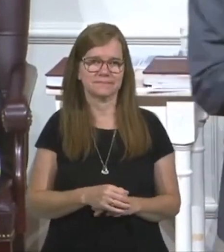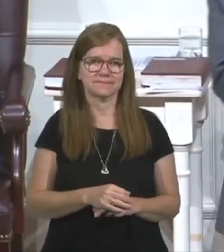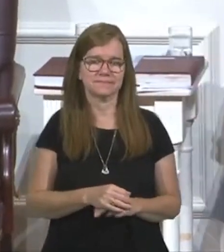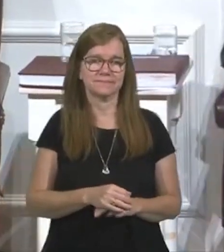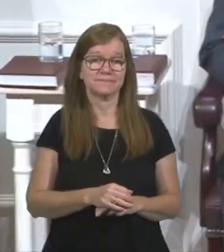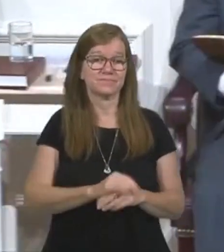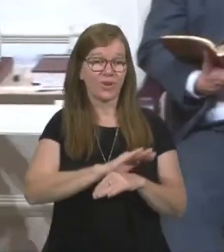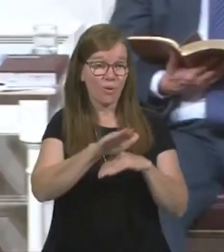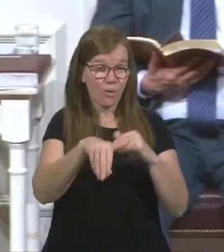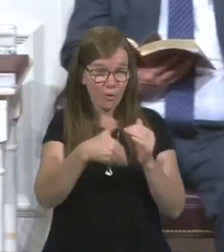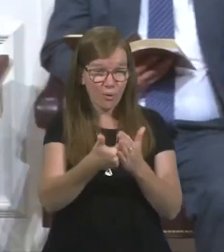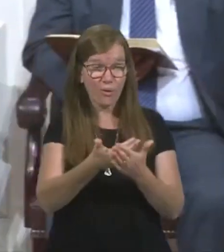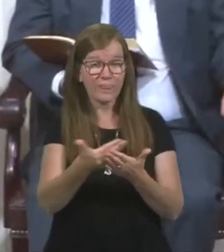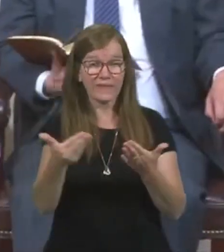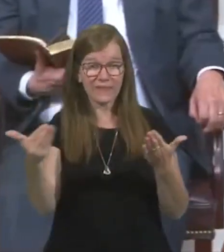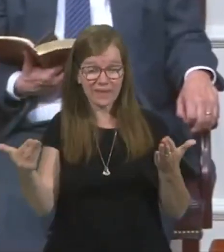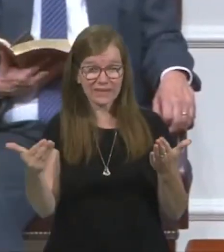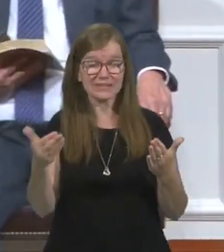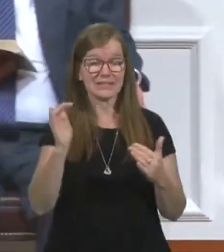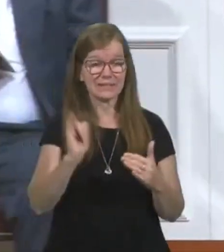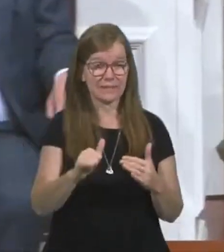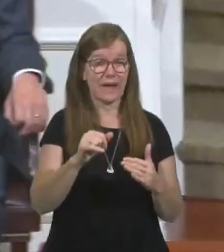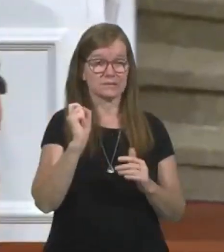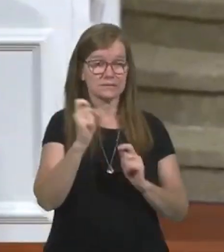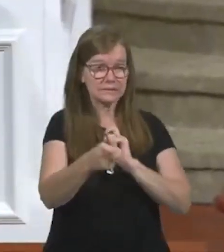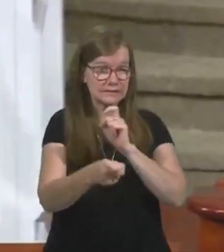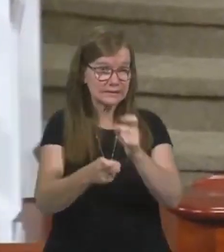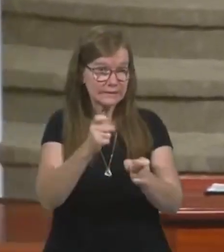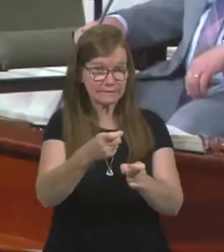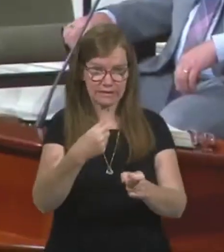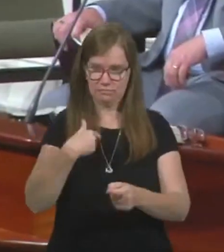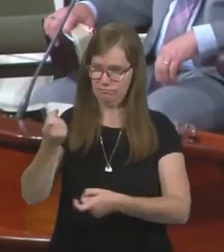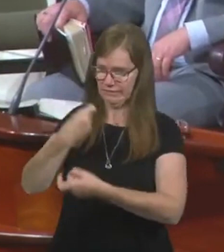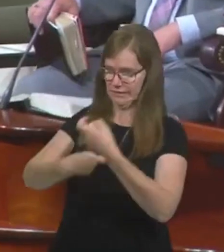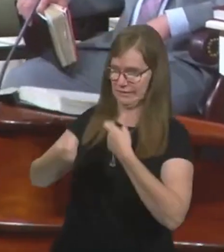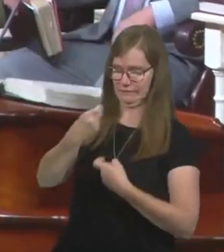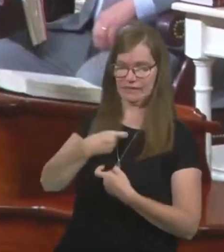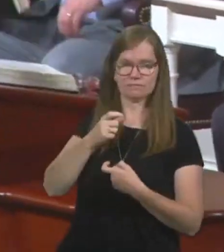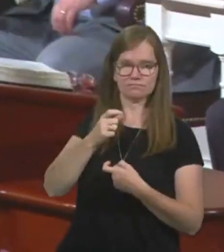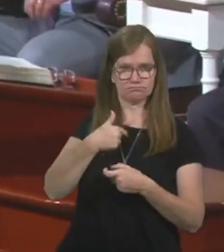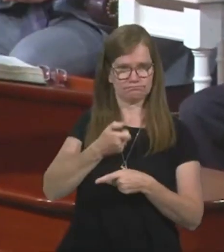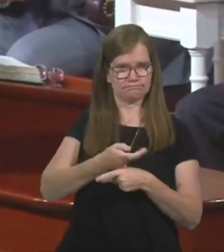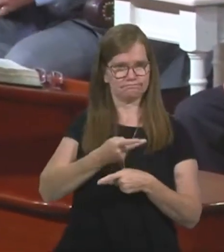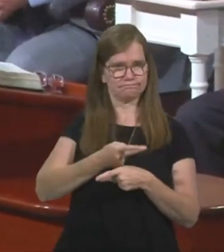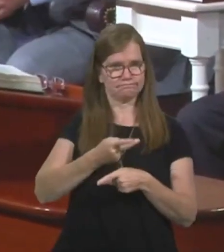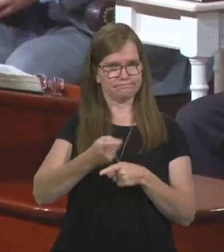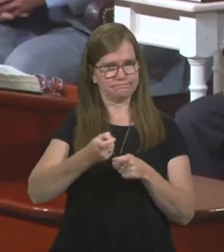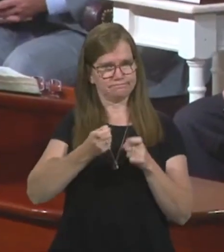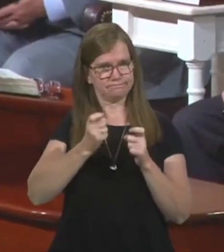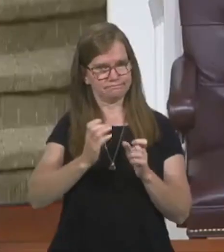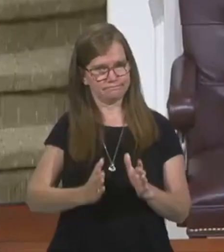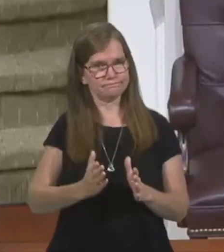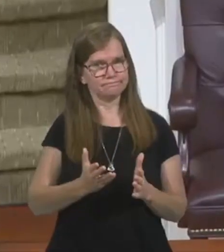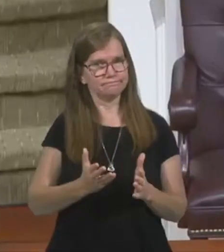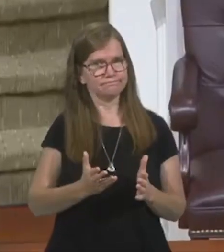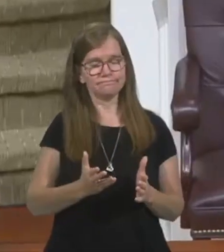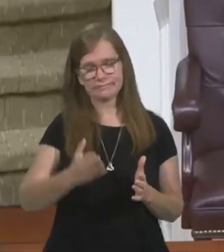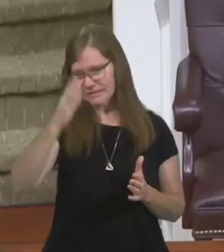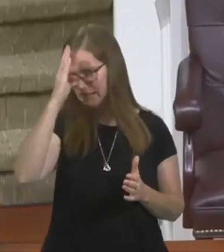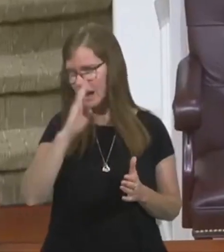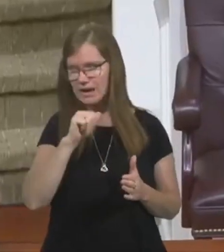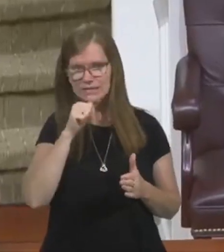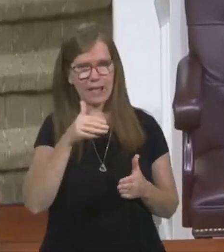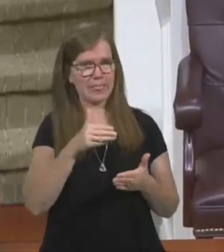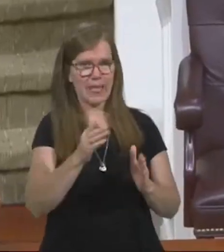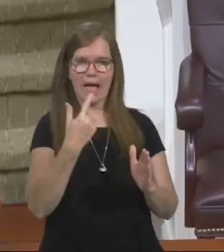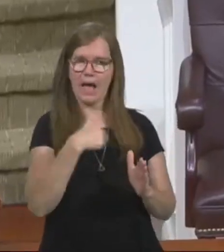All the things that you have been given and I've been given, they are a stewardship. In this life, God doesn't let us be